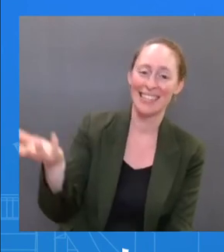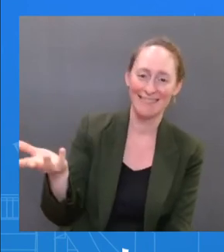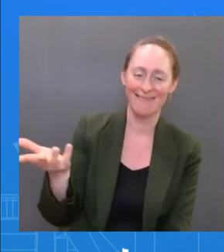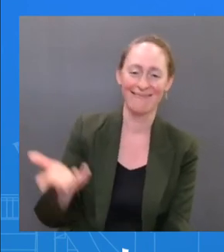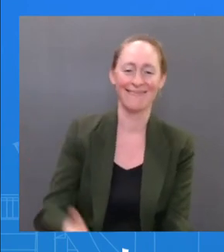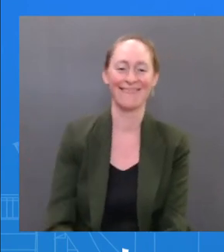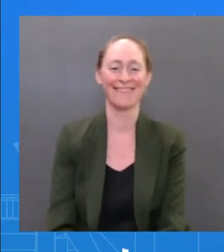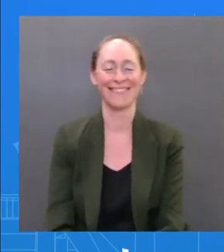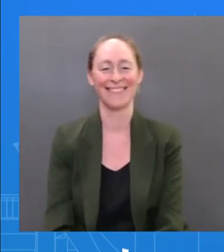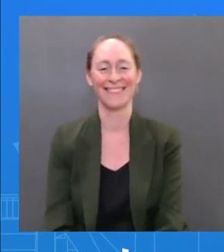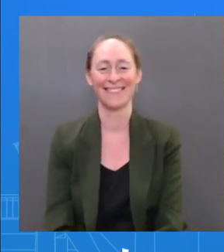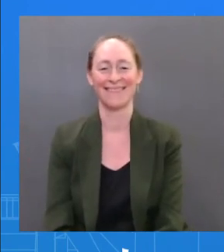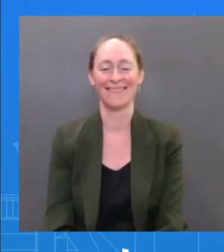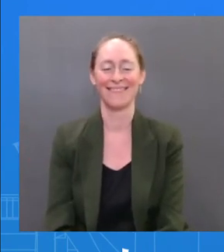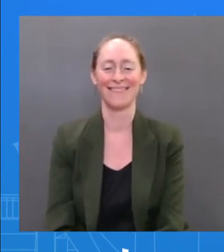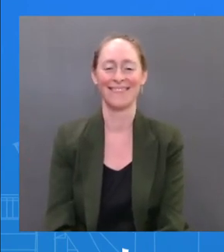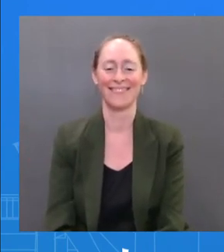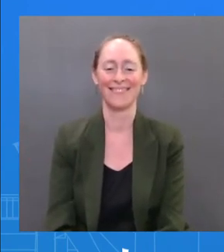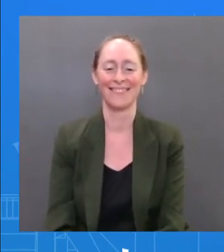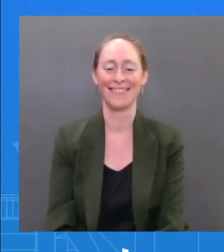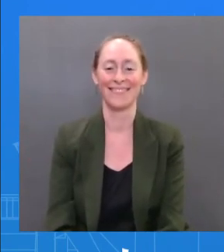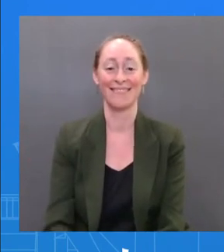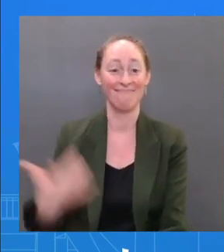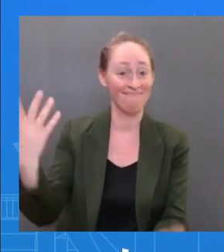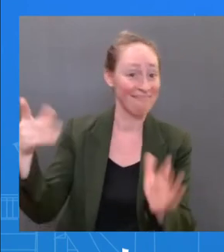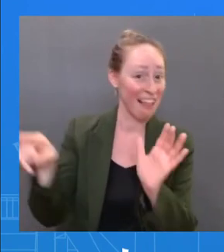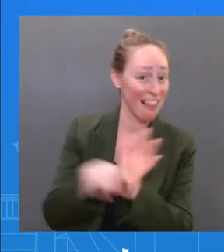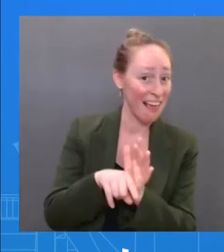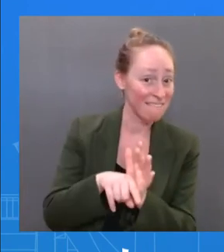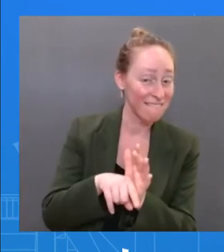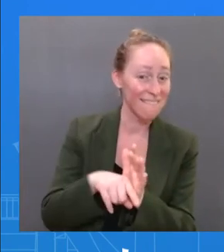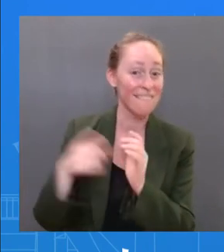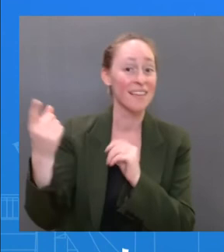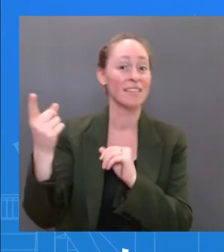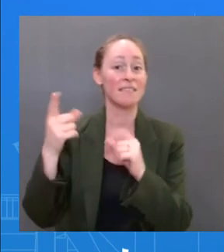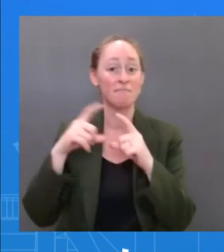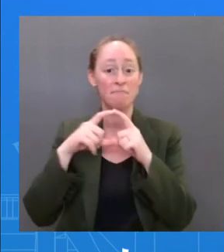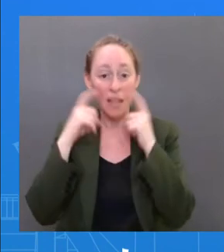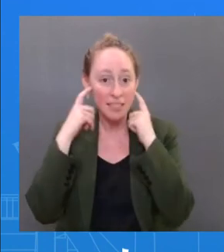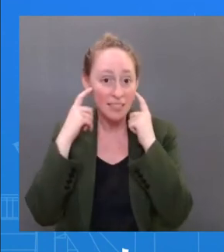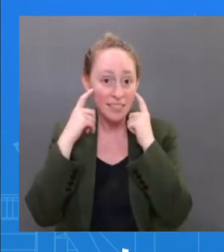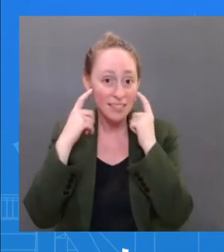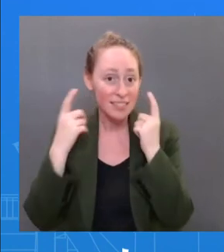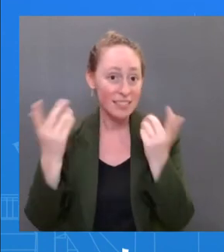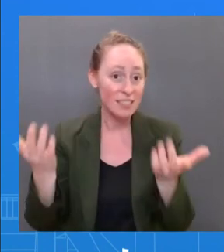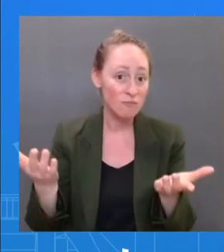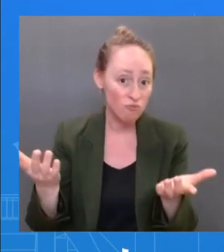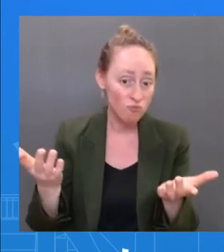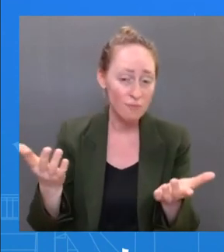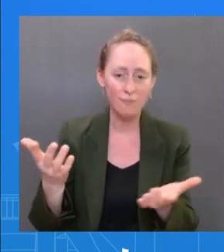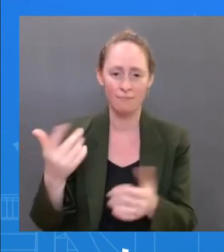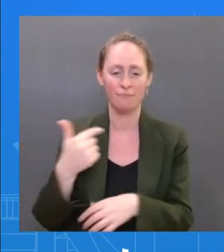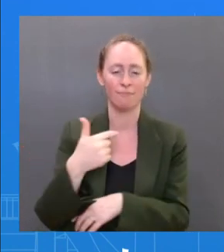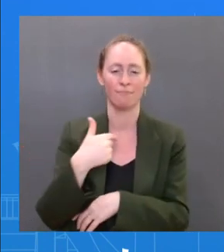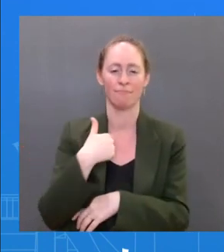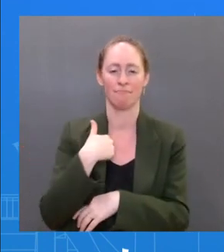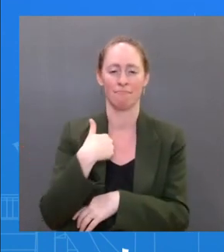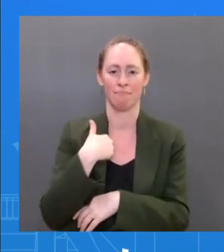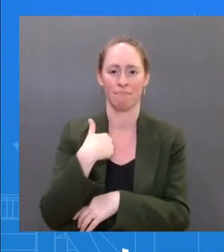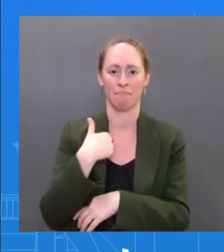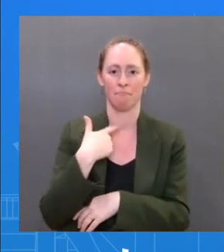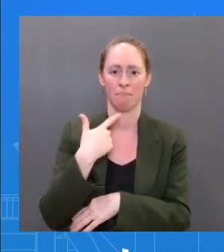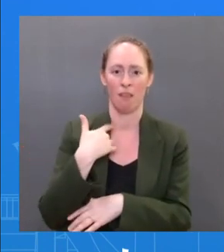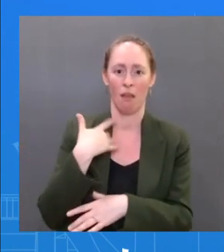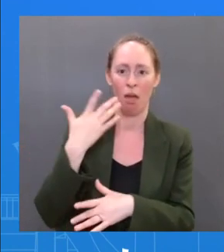— she's tested negative. She's been wearing a mask. I — I have to say, I have not engaged on the question of of what happens when the First Lady returns